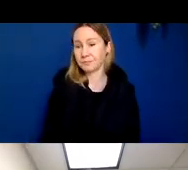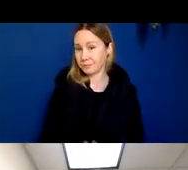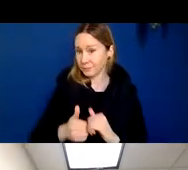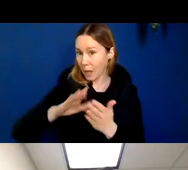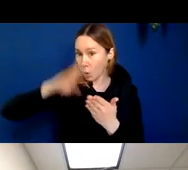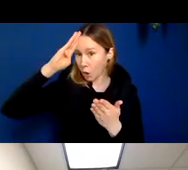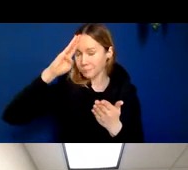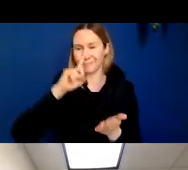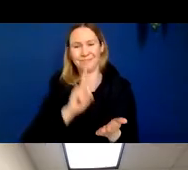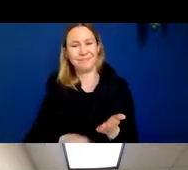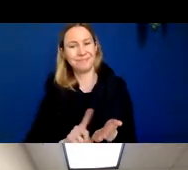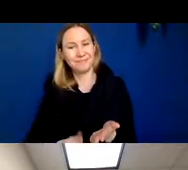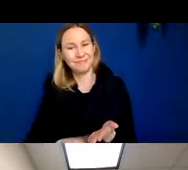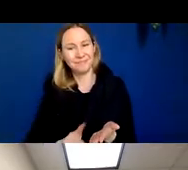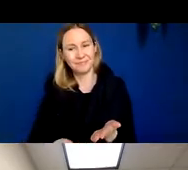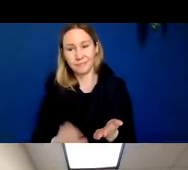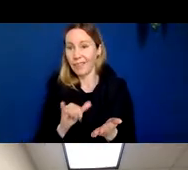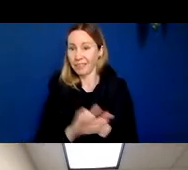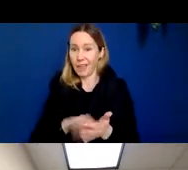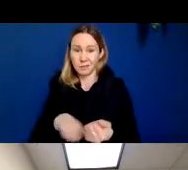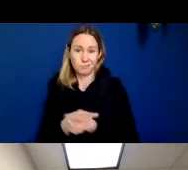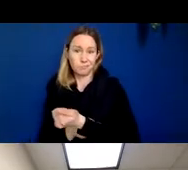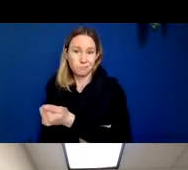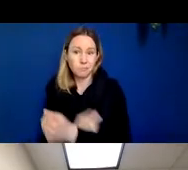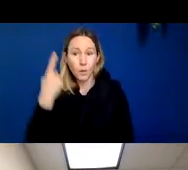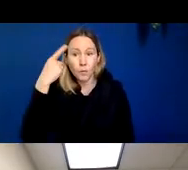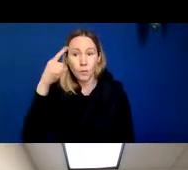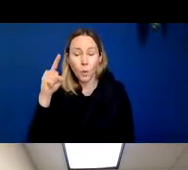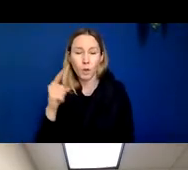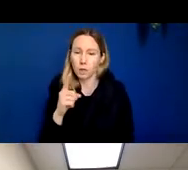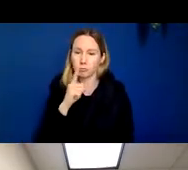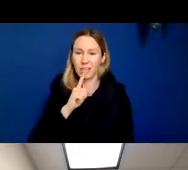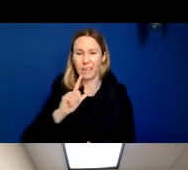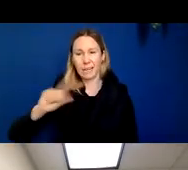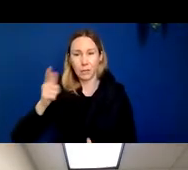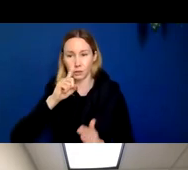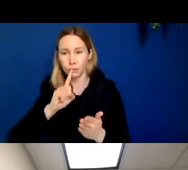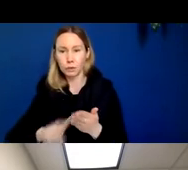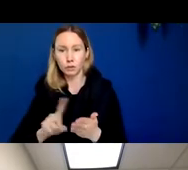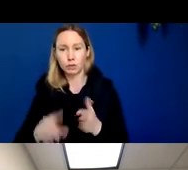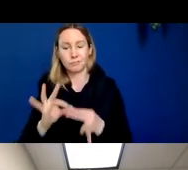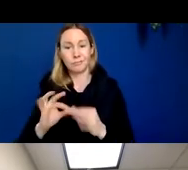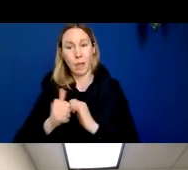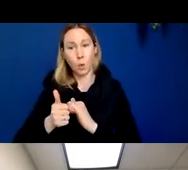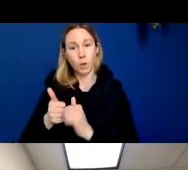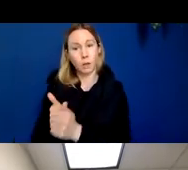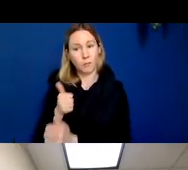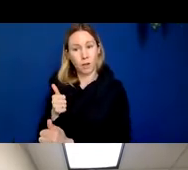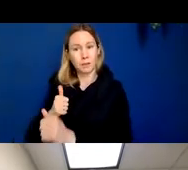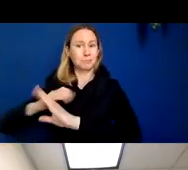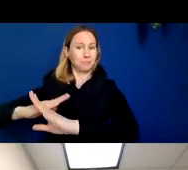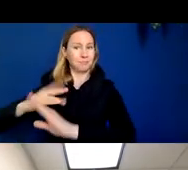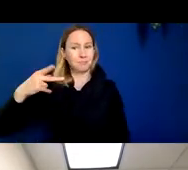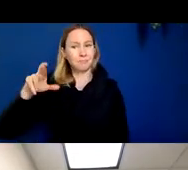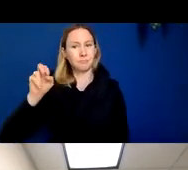and it's the foundation for our subsequent research on prevention and both